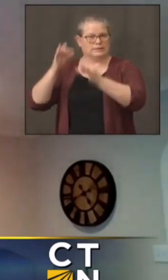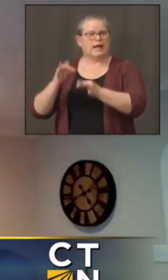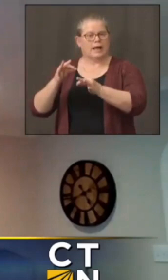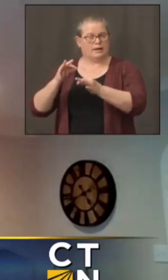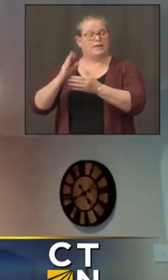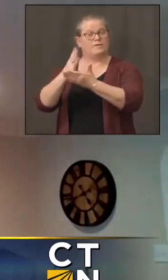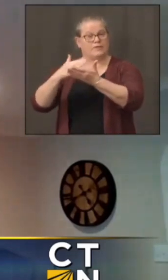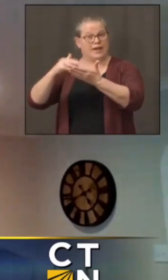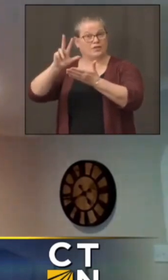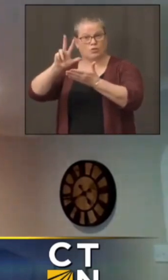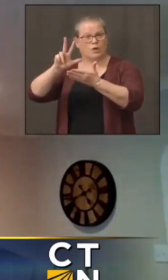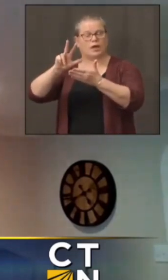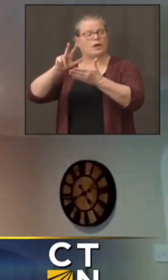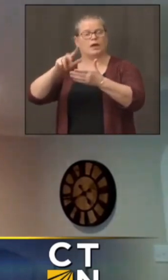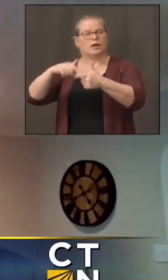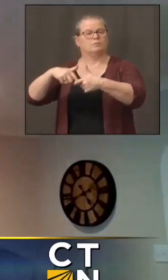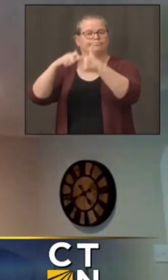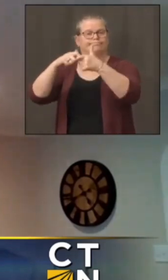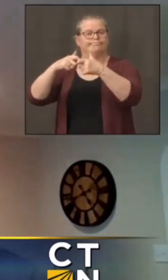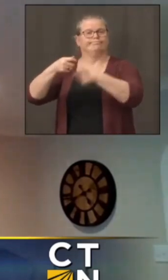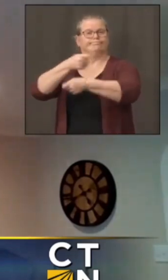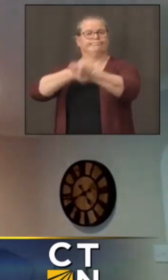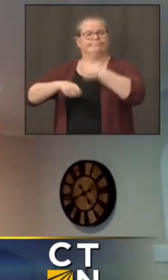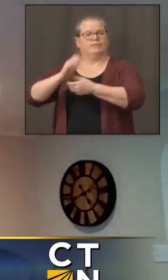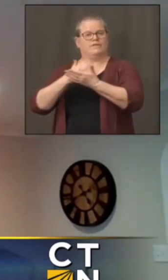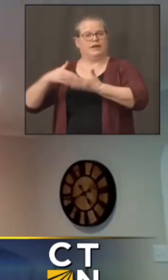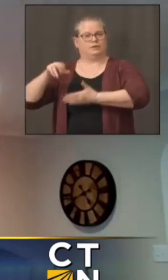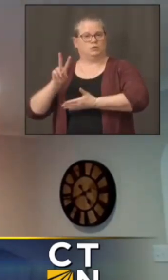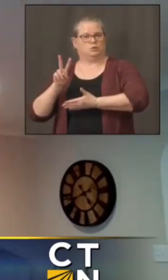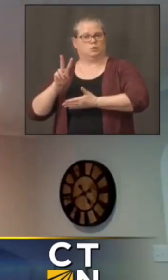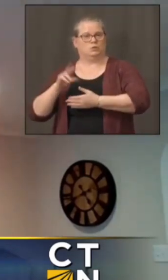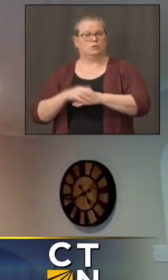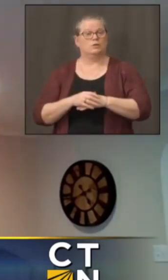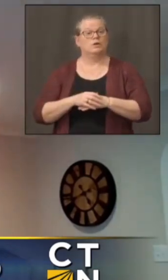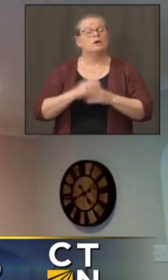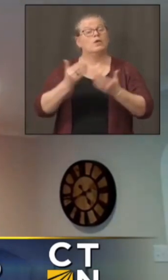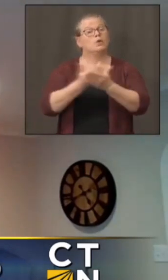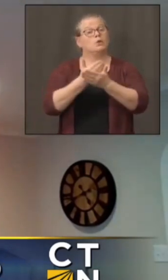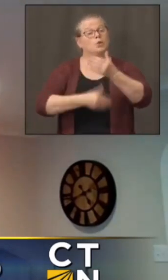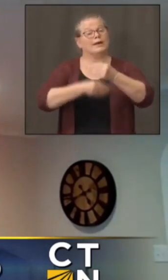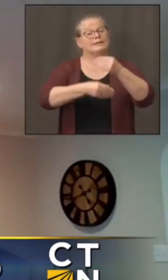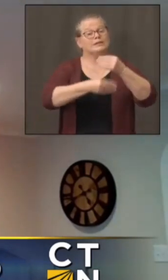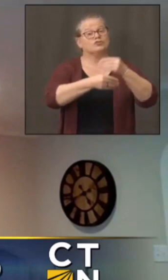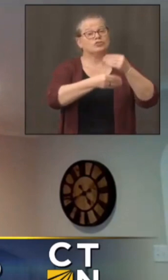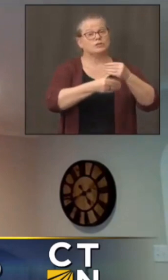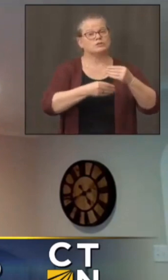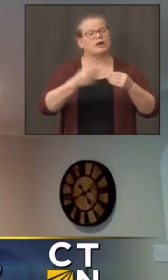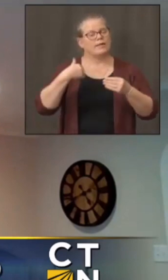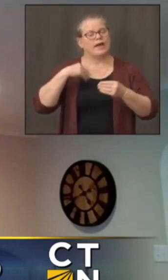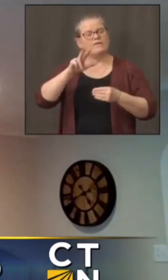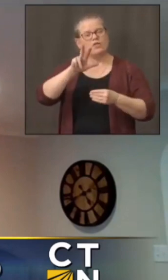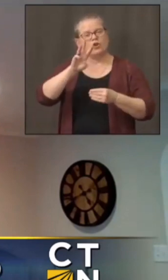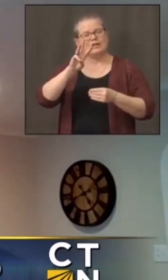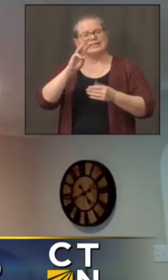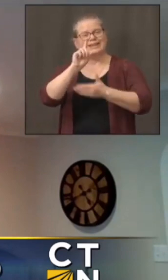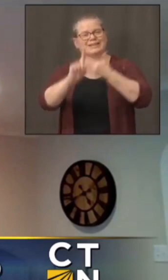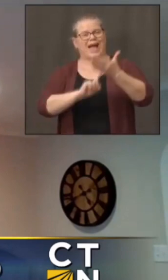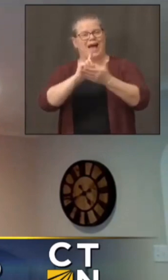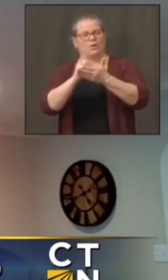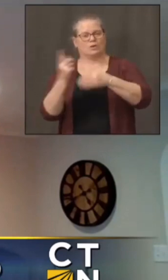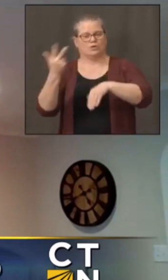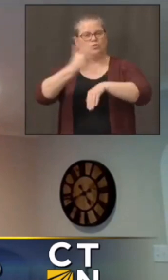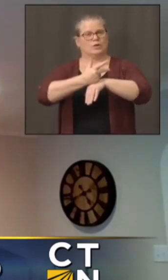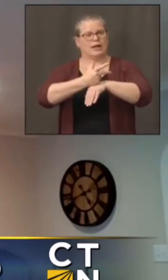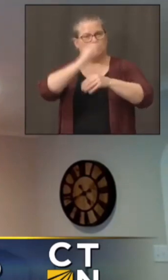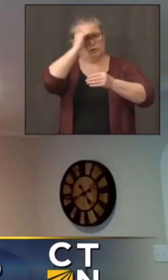they have 96 hours to notify DECD about their decision. Yeah, okay. I was just wondering if they might have said